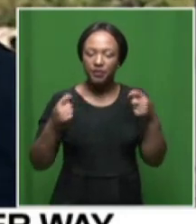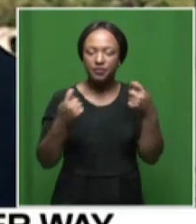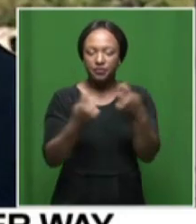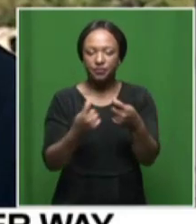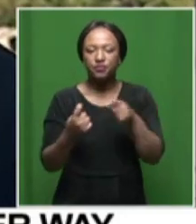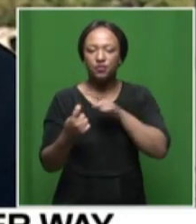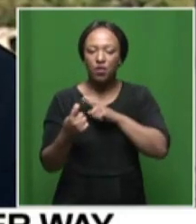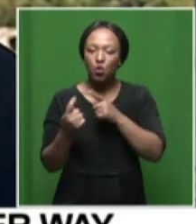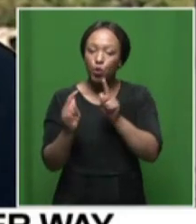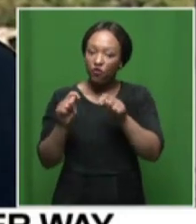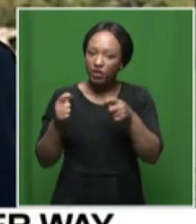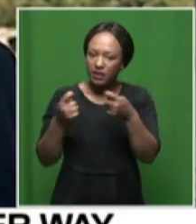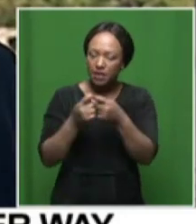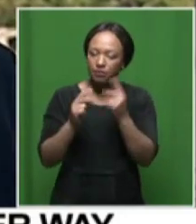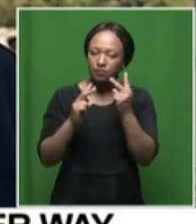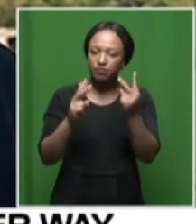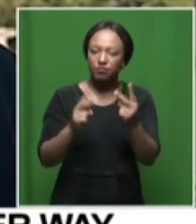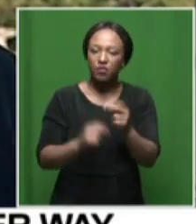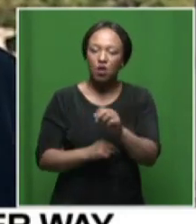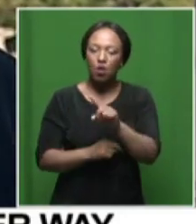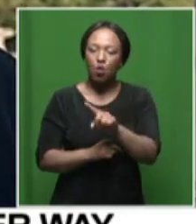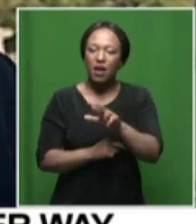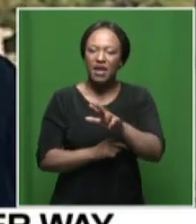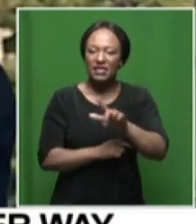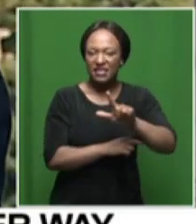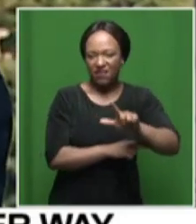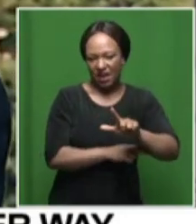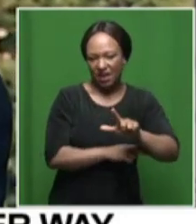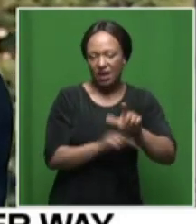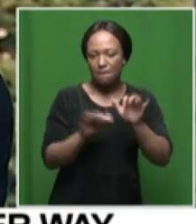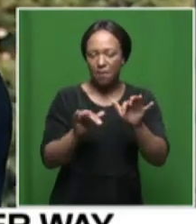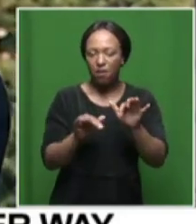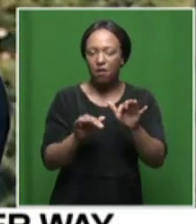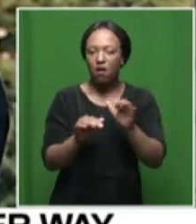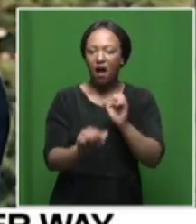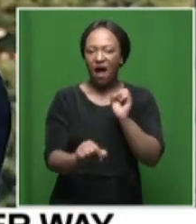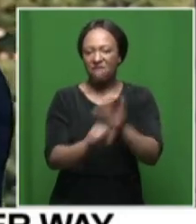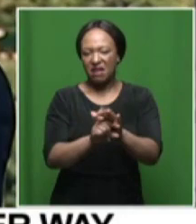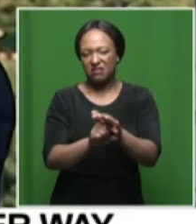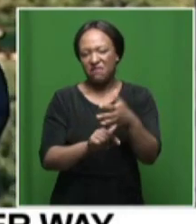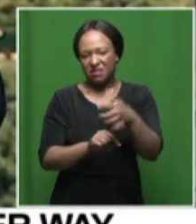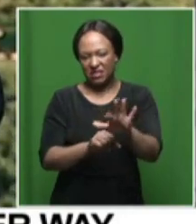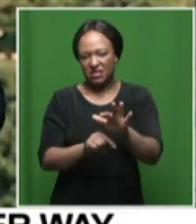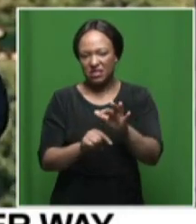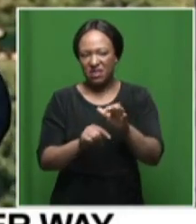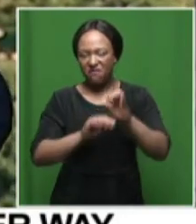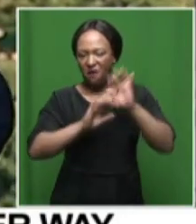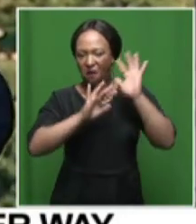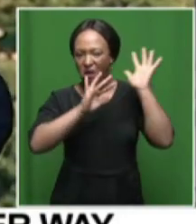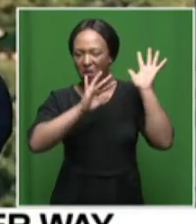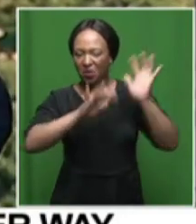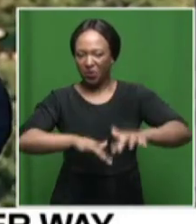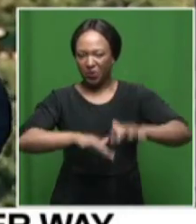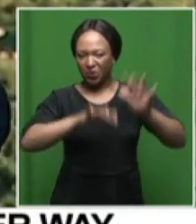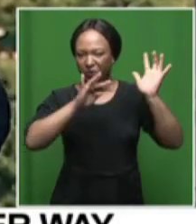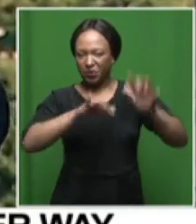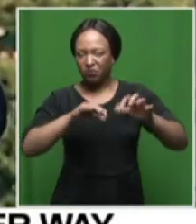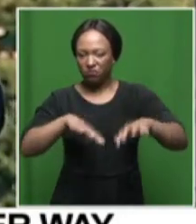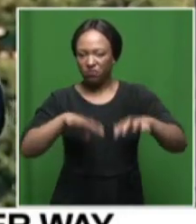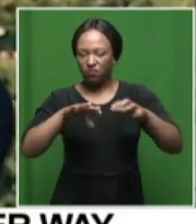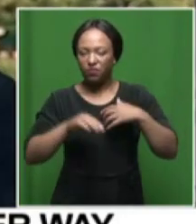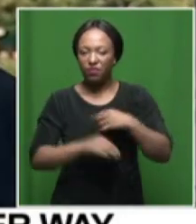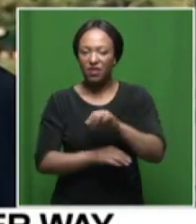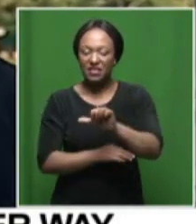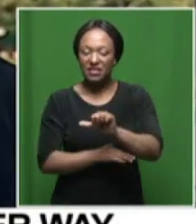uh currently they are sitting at 187 people who have been affected by this storm but we have housed about uh 65